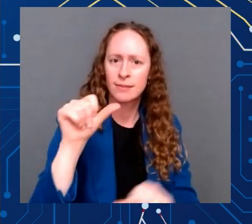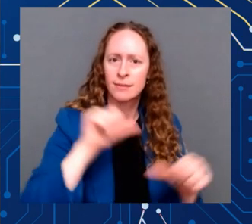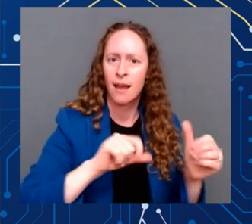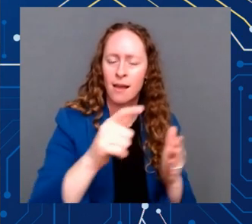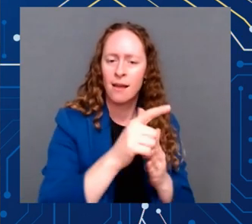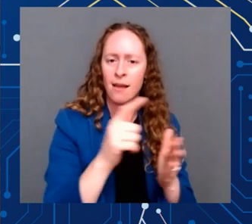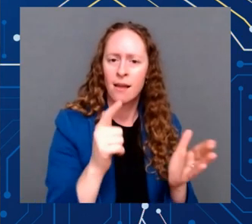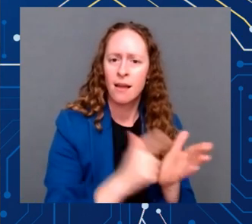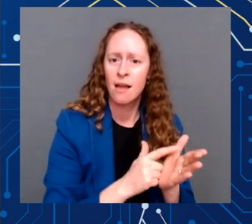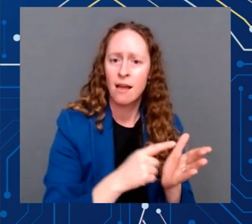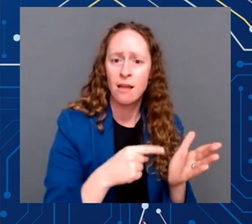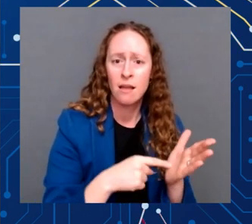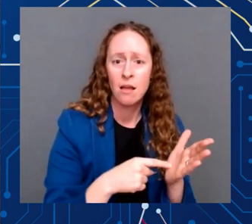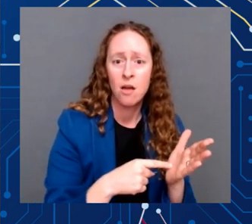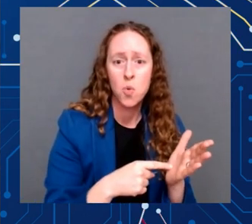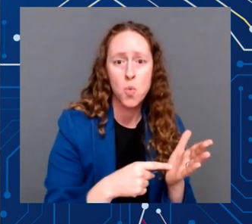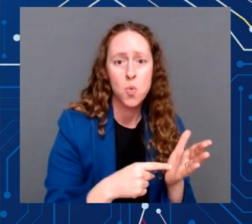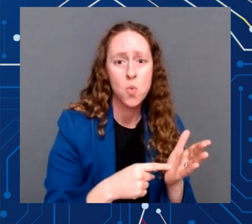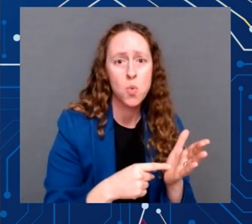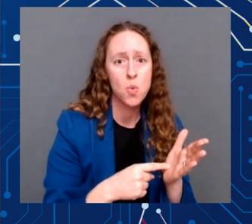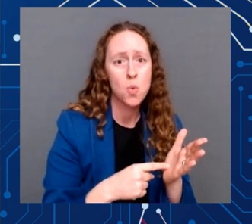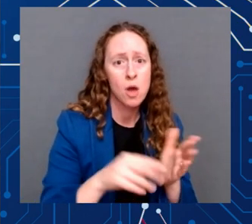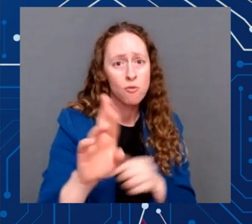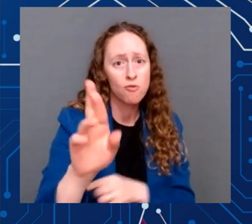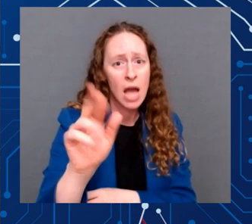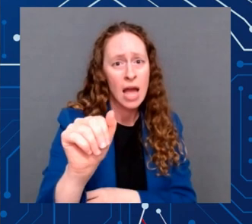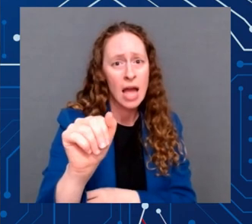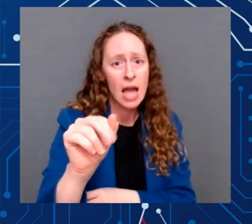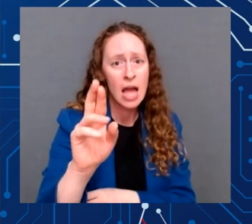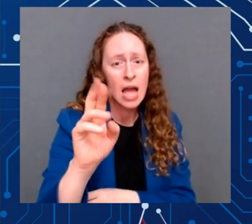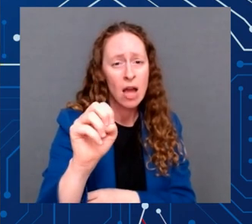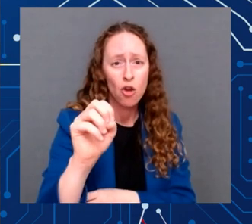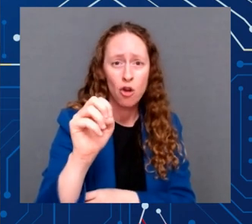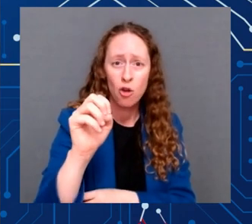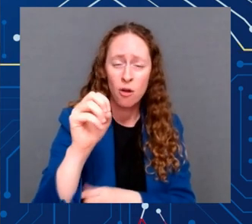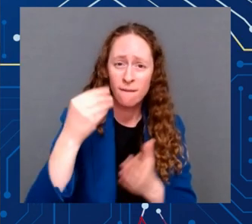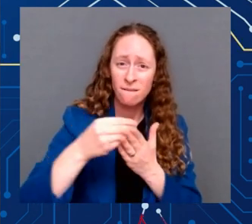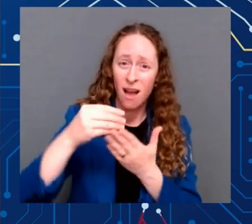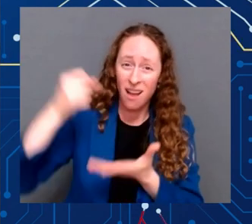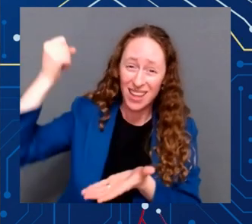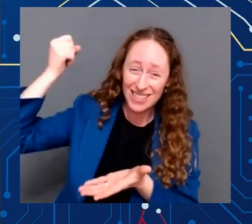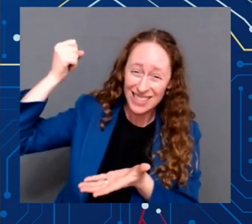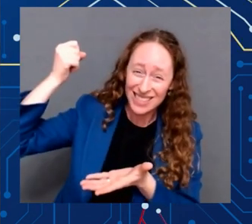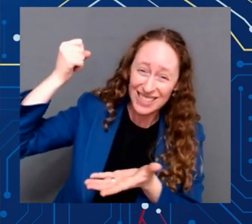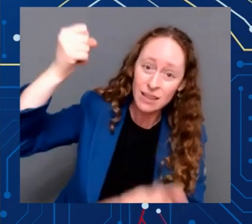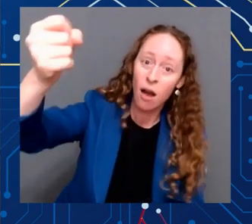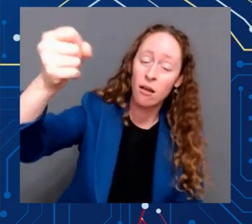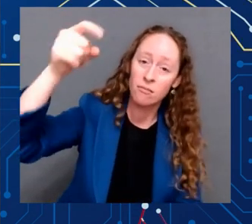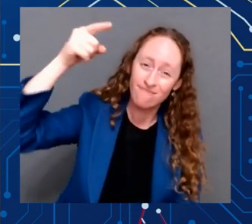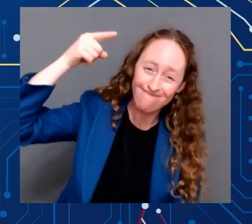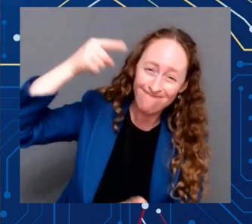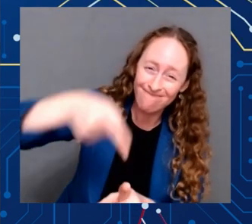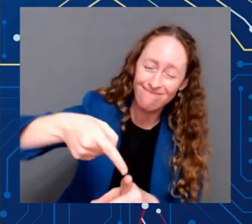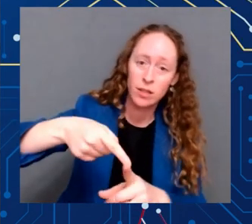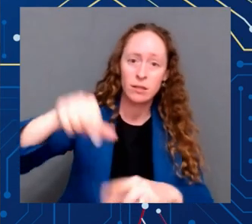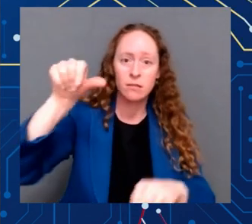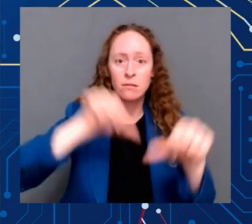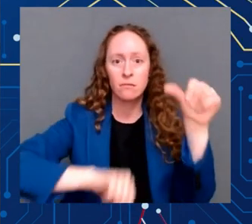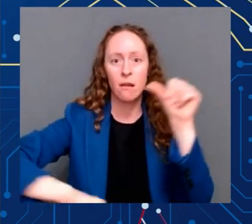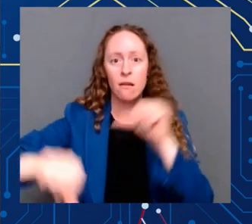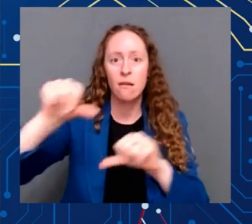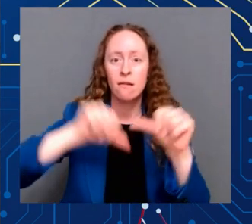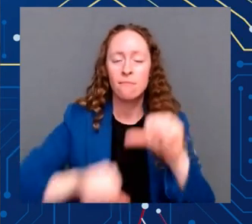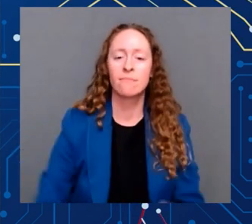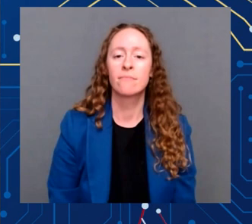that the American people can be proud of. I called for elements of this law when I first came to office. I want to thank everyone,